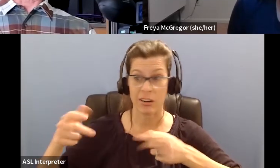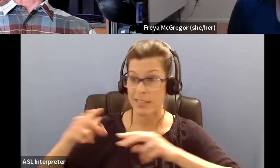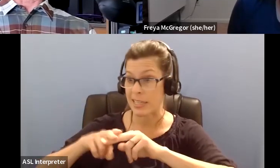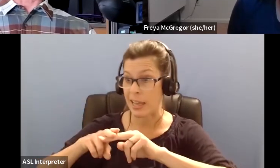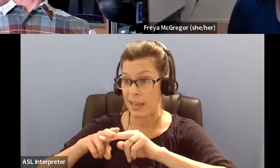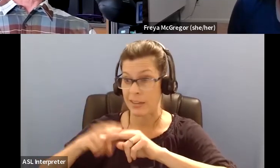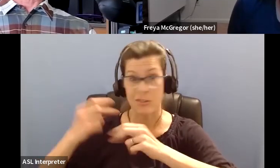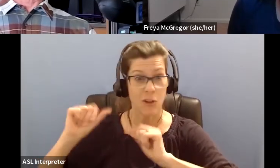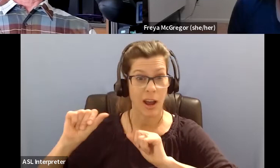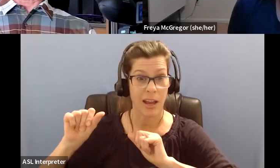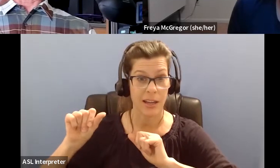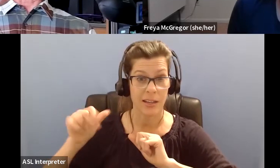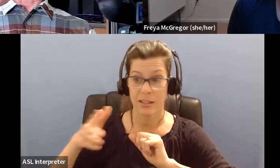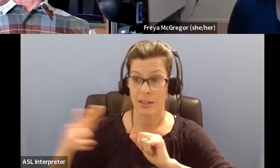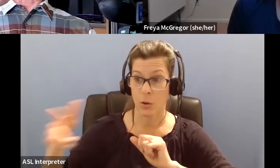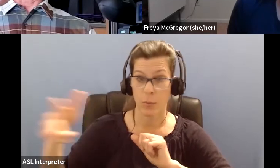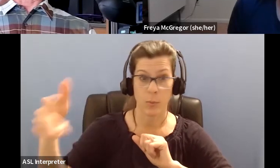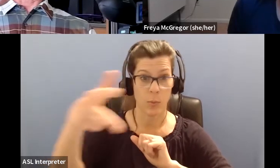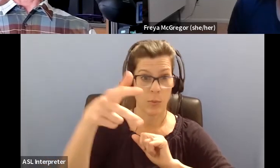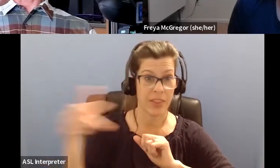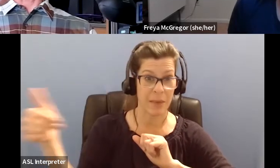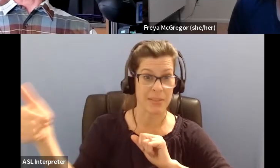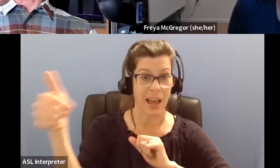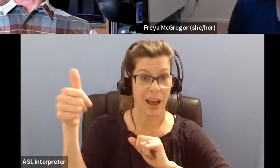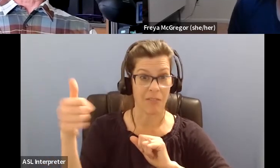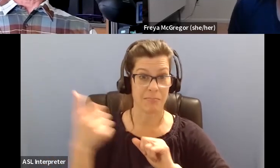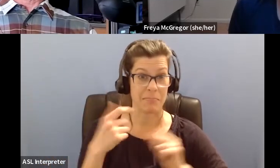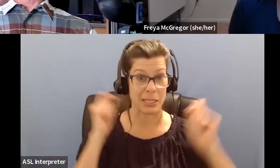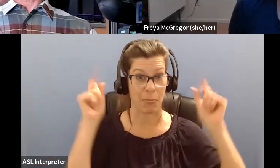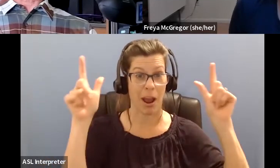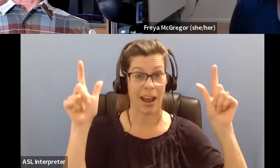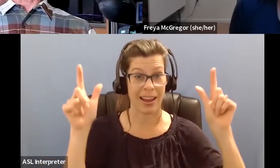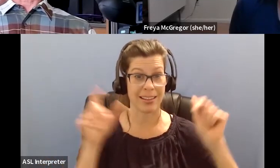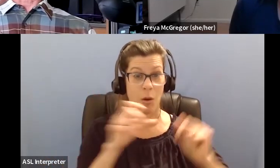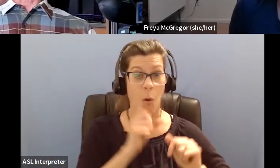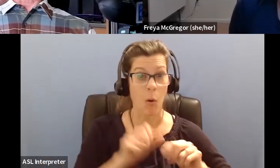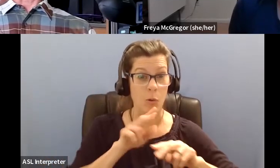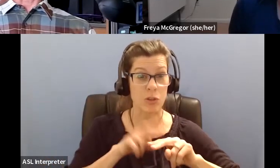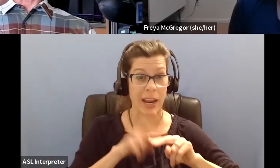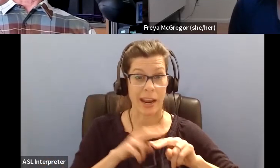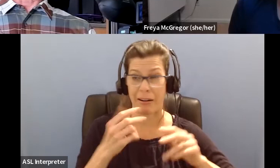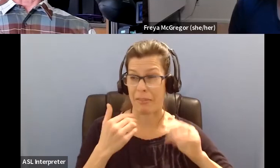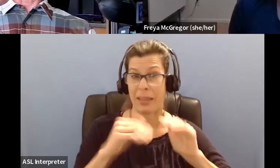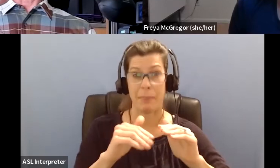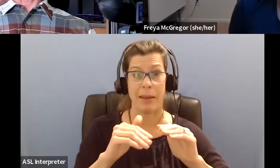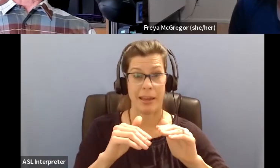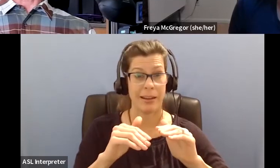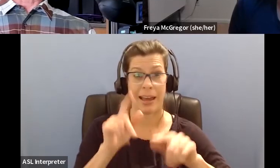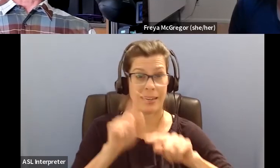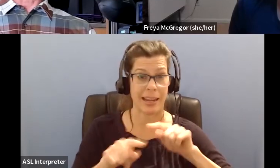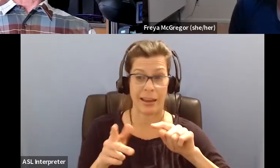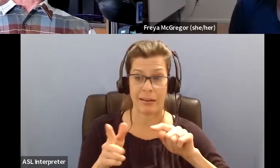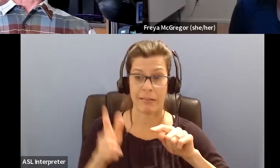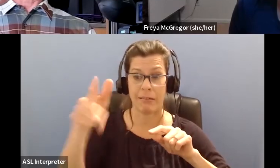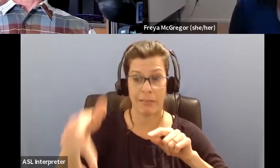very surprised on, on the limitations. So one of the things that would be great would be if they saw